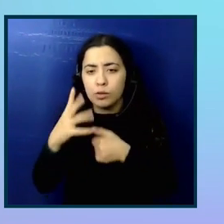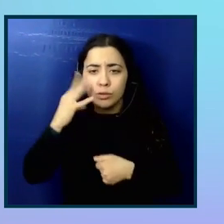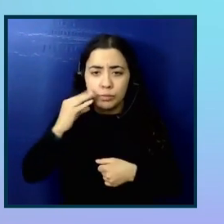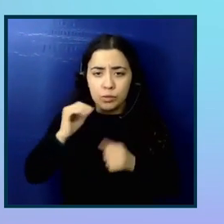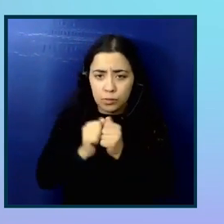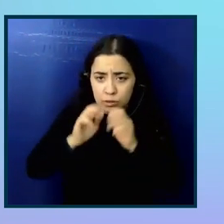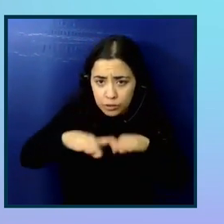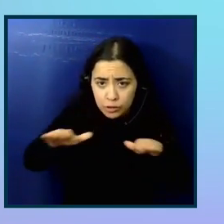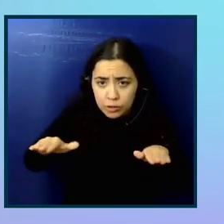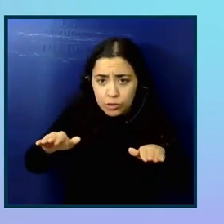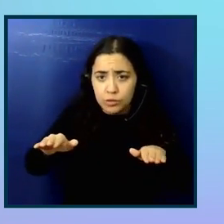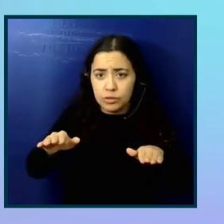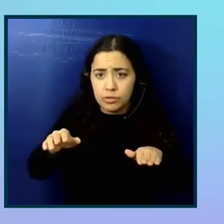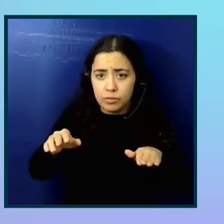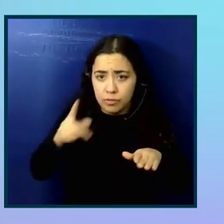of all abilities?